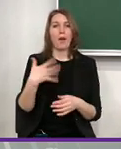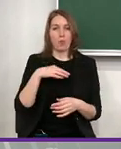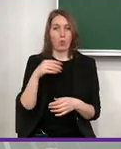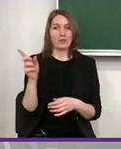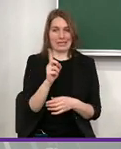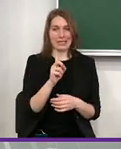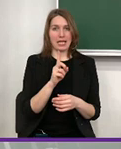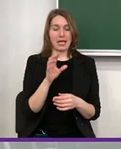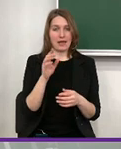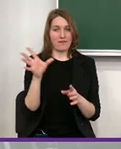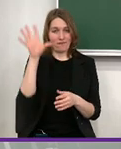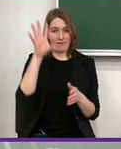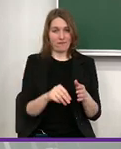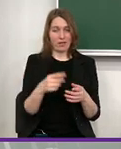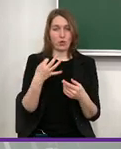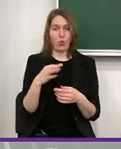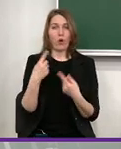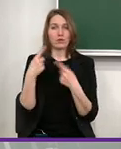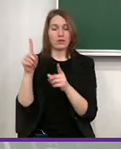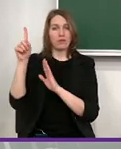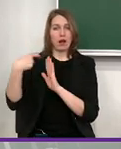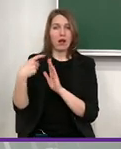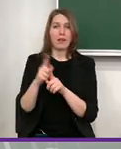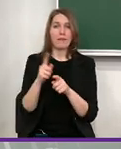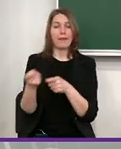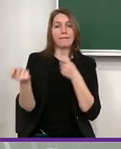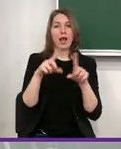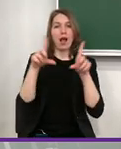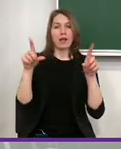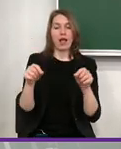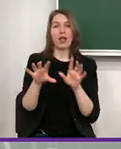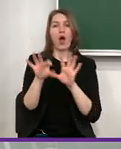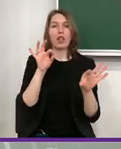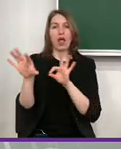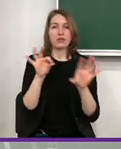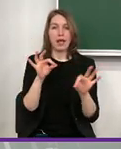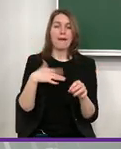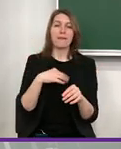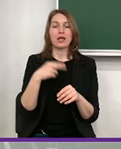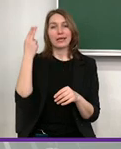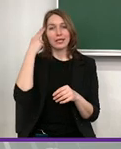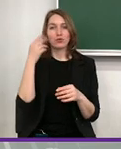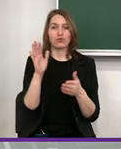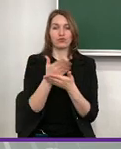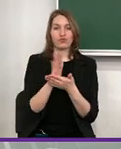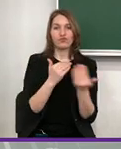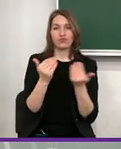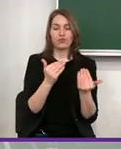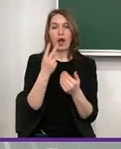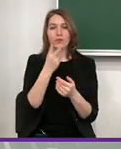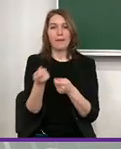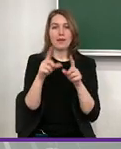we do self-assessment, whether outweigh of what we are demanding from others. And then also selection of